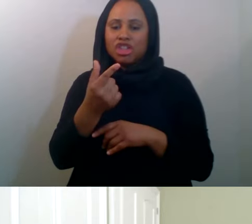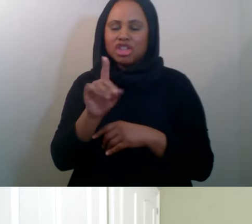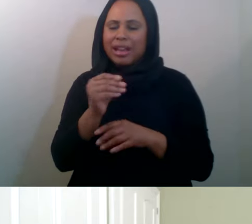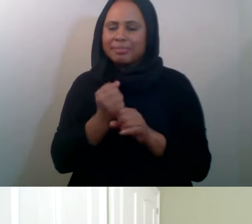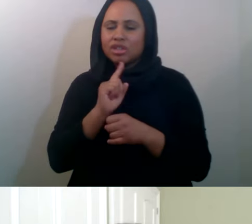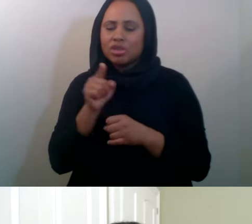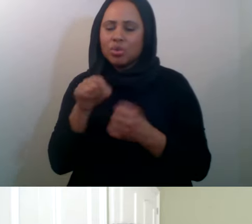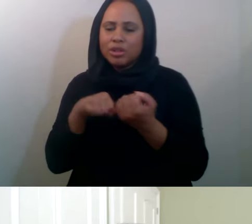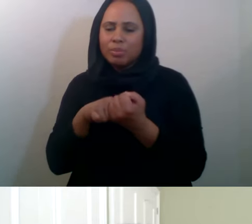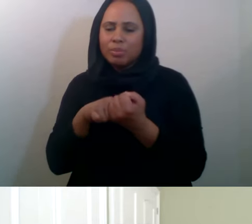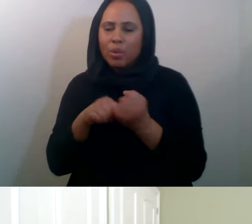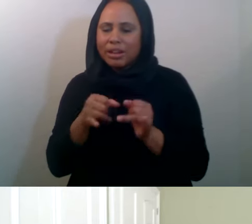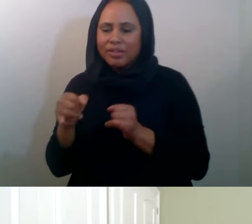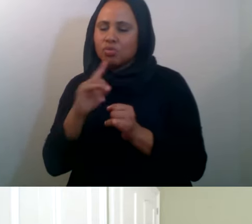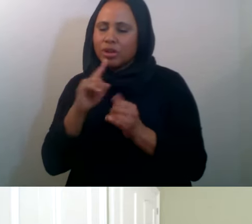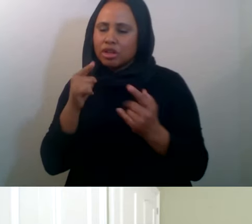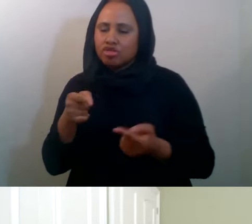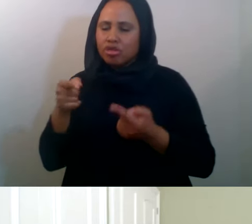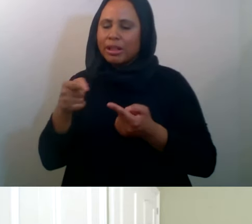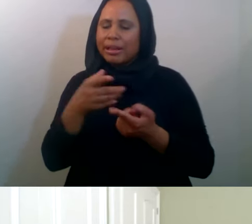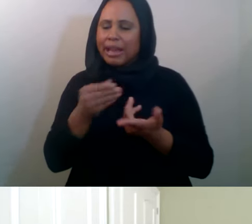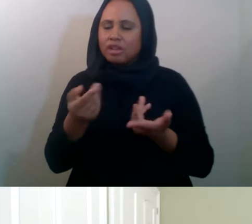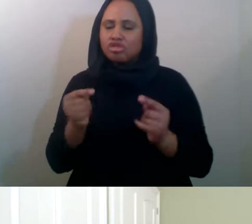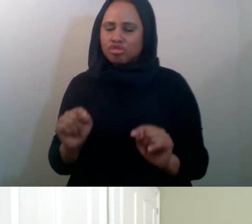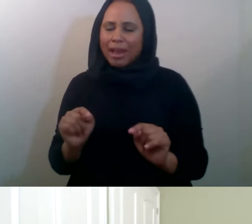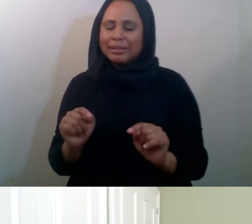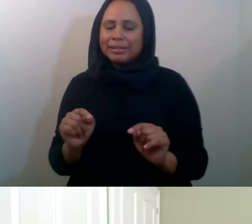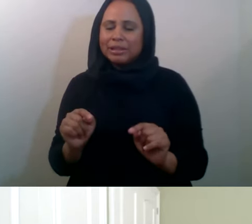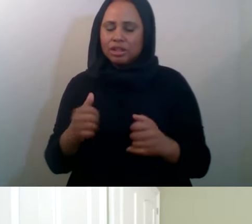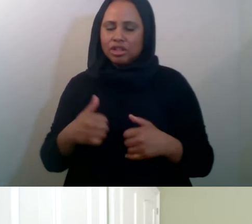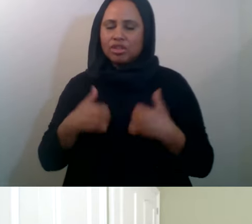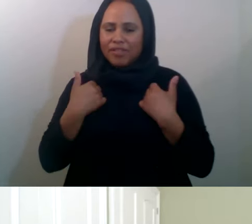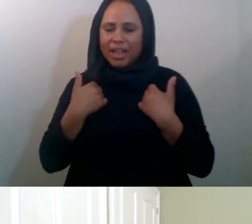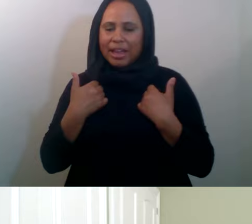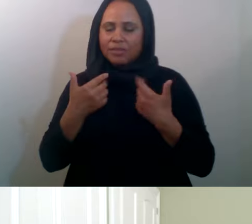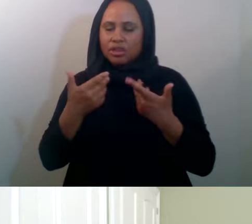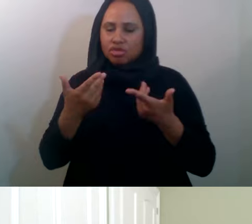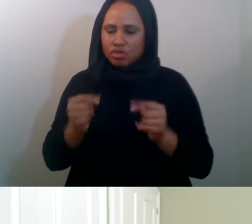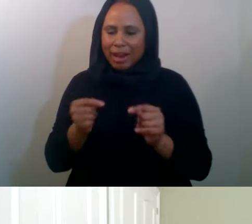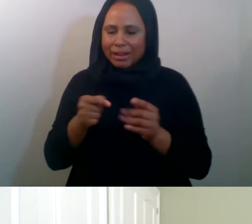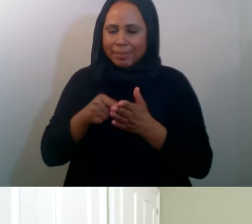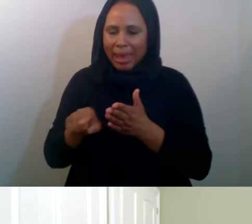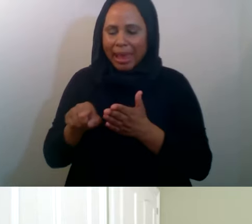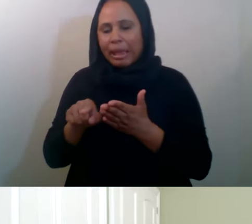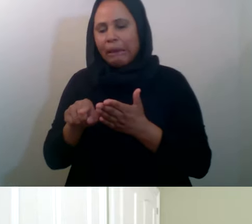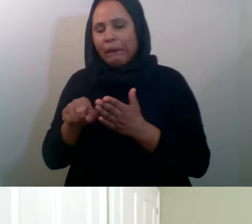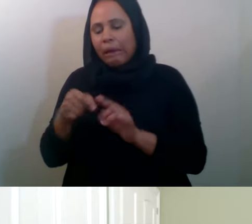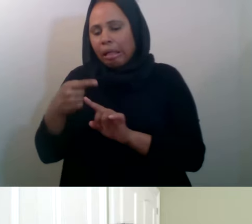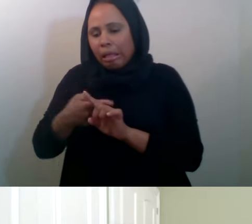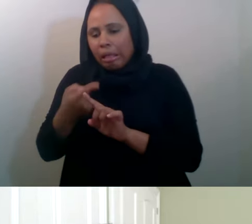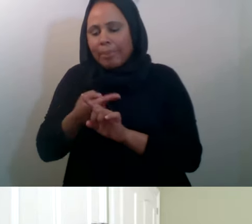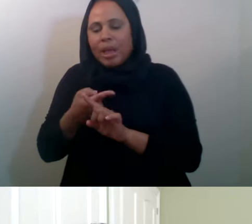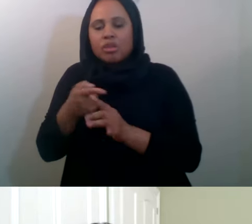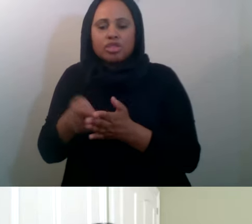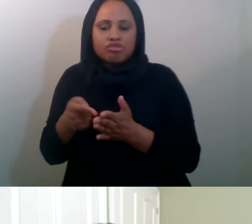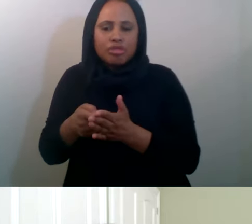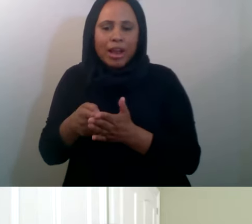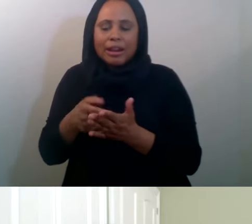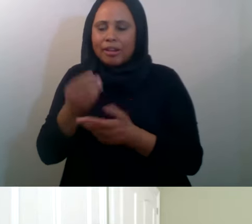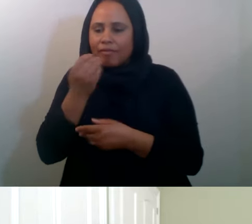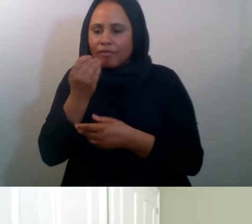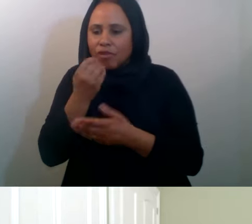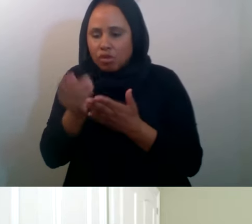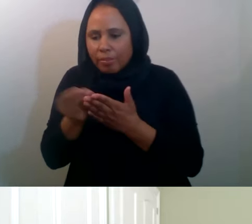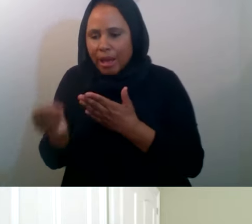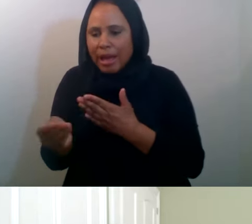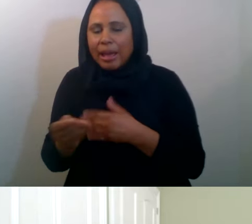that are really struggling and trying to make ends meet. Uh, but that's, that's just my, my, uh, understanding, not necessarily, I should